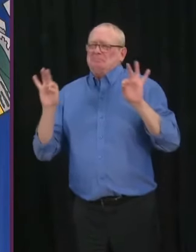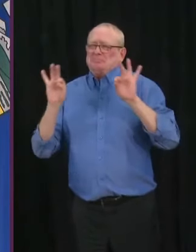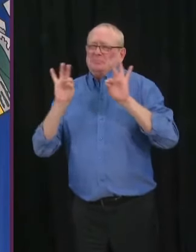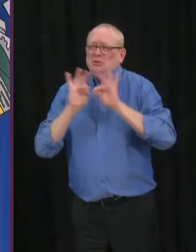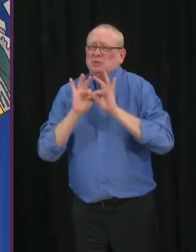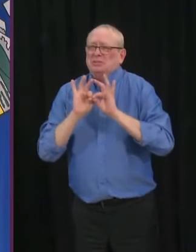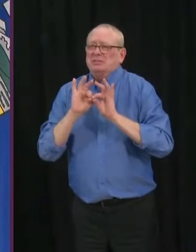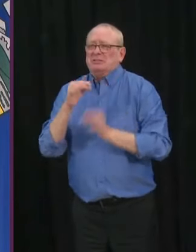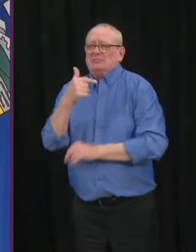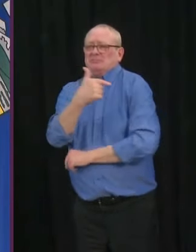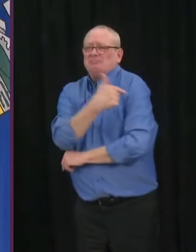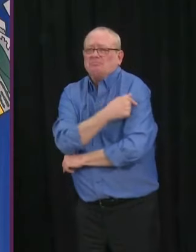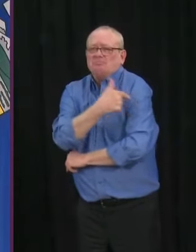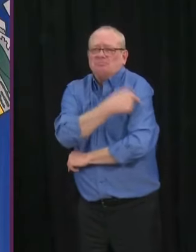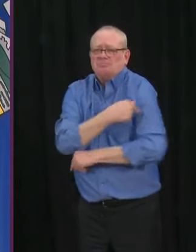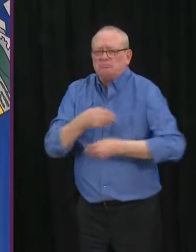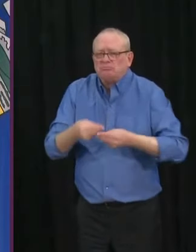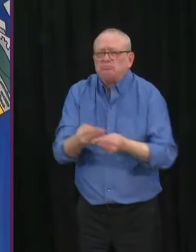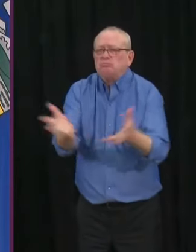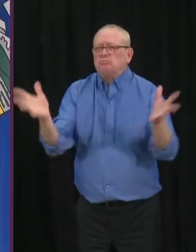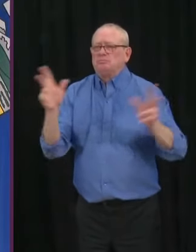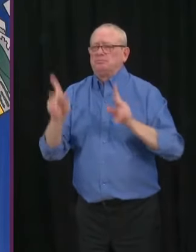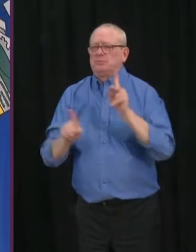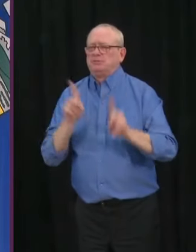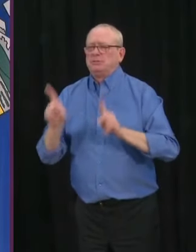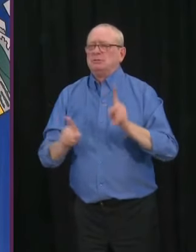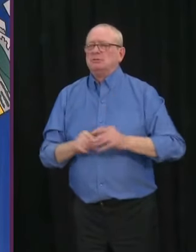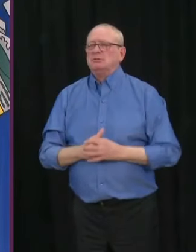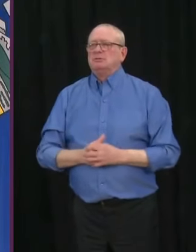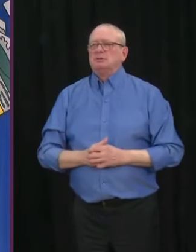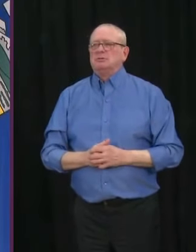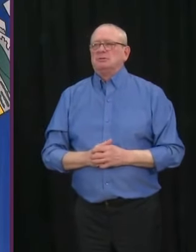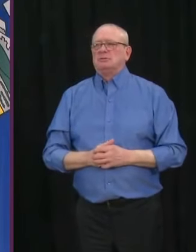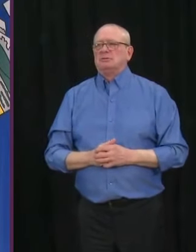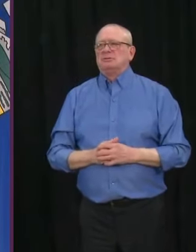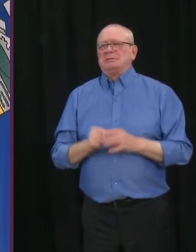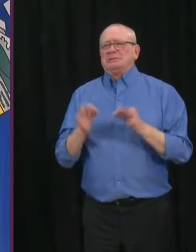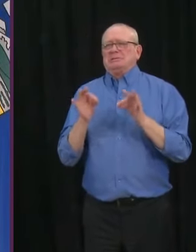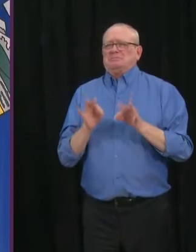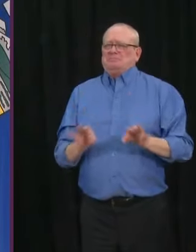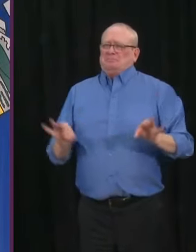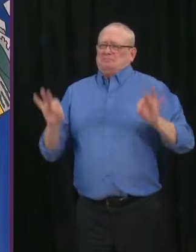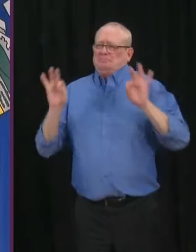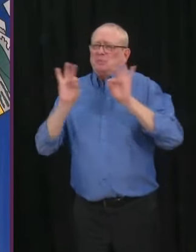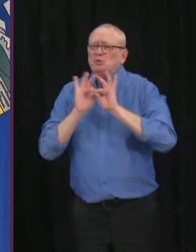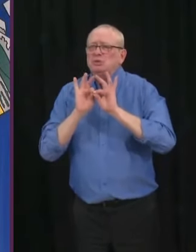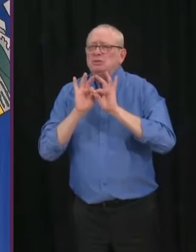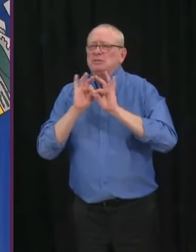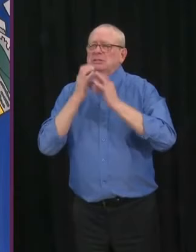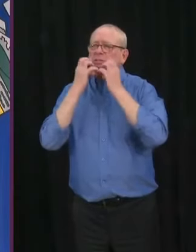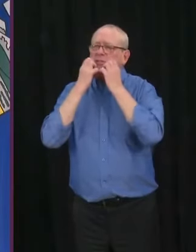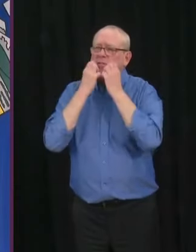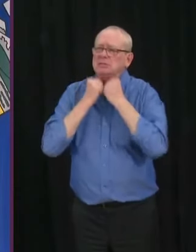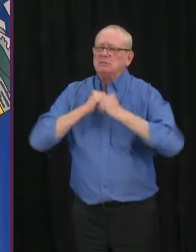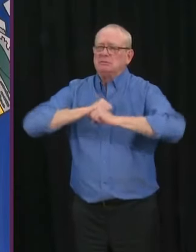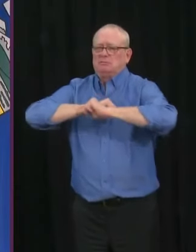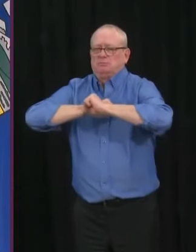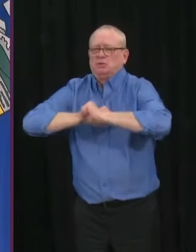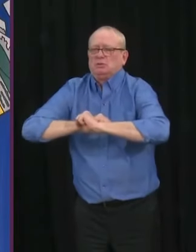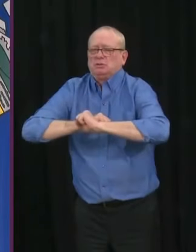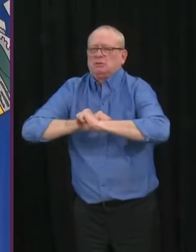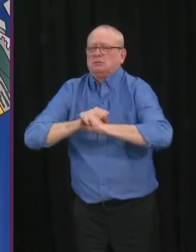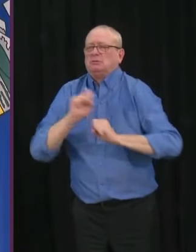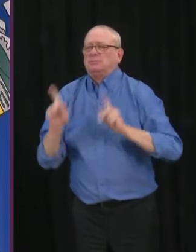fast as humanly possible into the most vulnerable. That is going to be critical for us as we move forward and continue to reopen